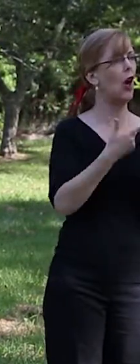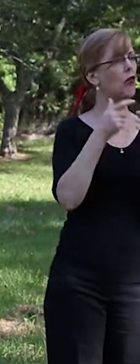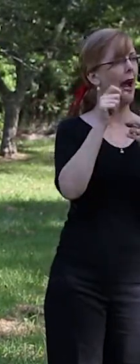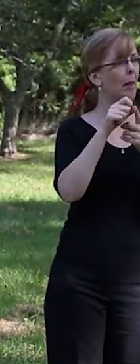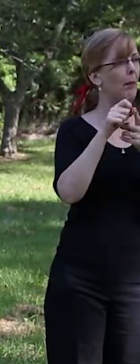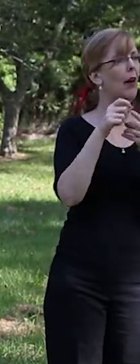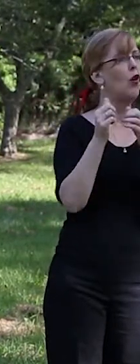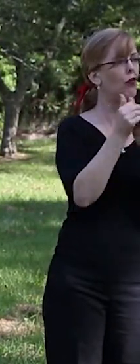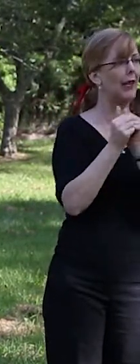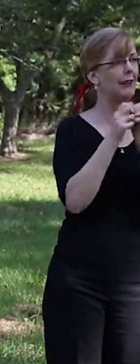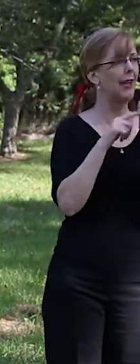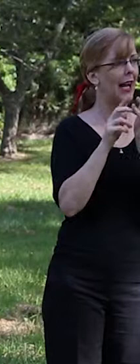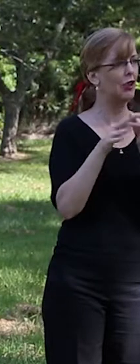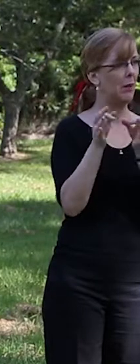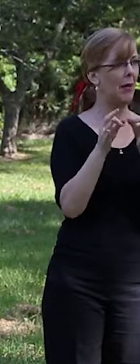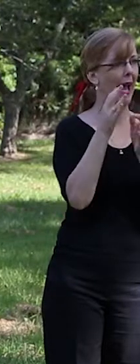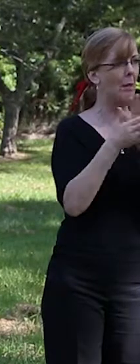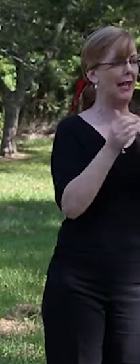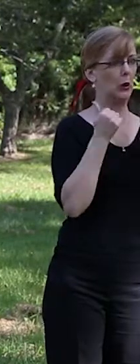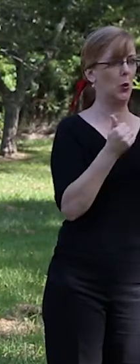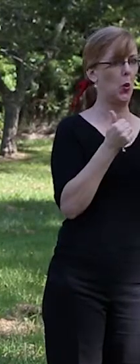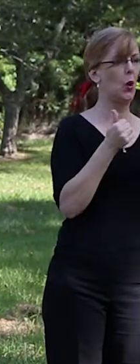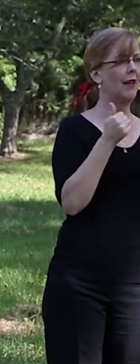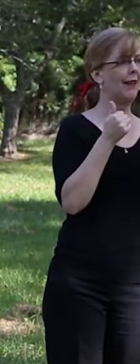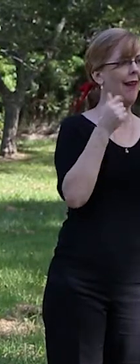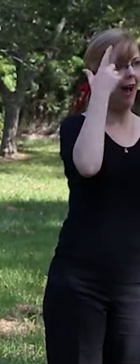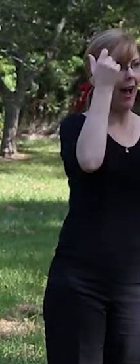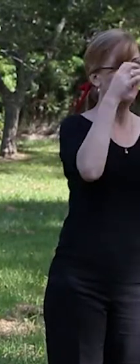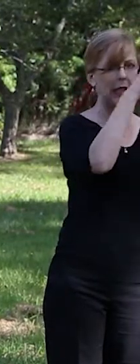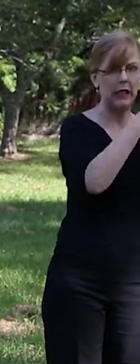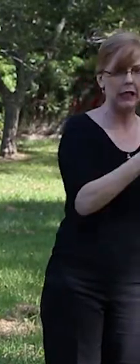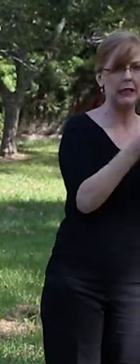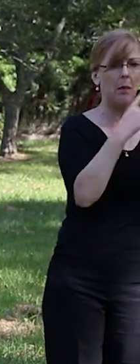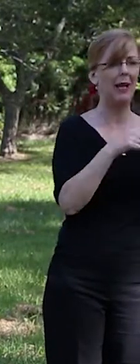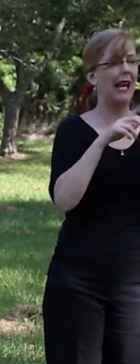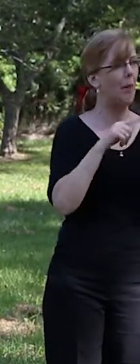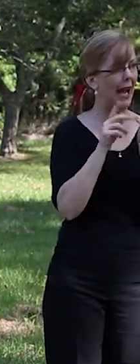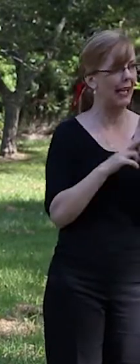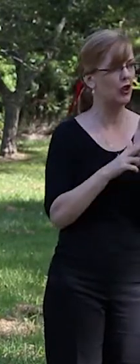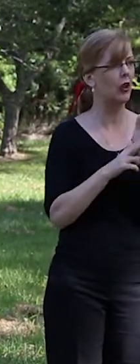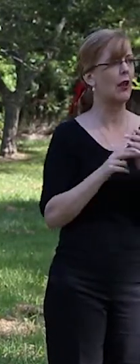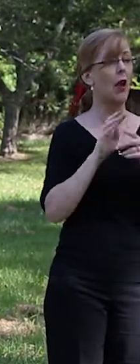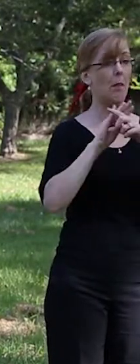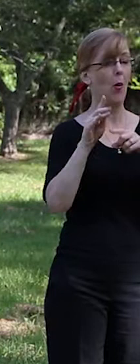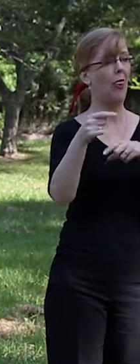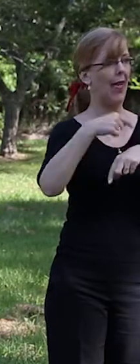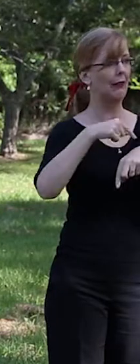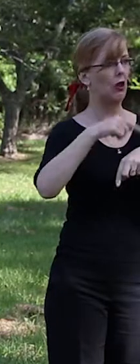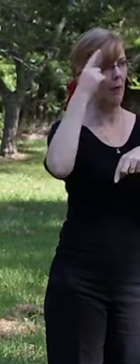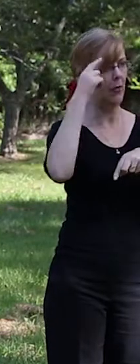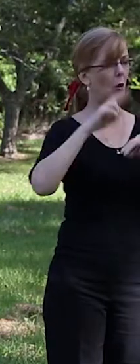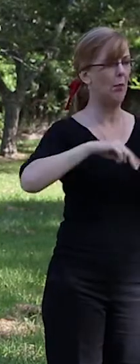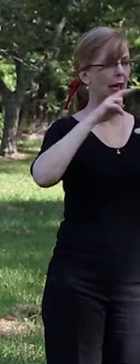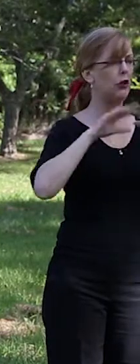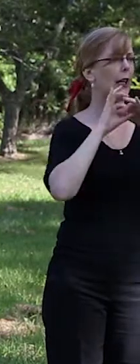ultimately about turning good intentions into actions. And the board at that time believed that through building relationships,